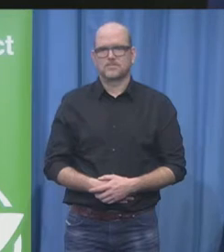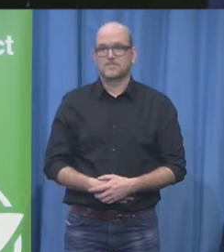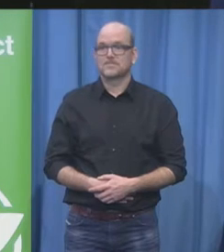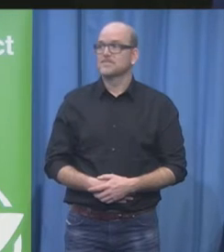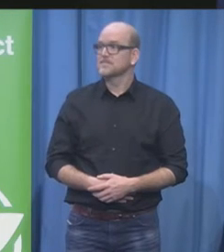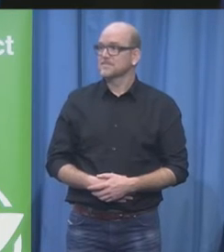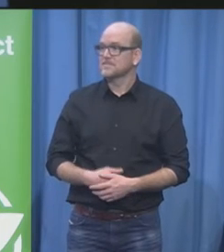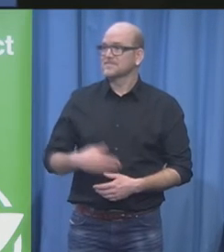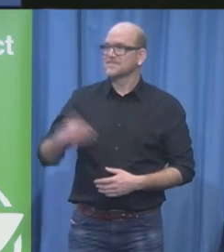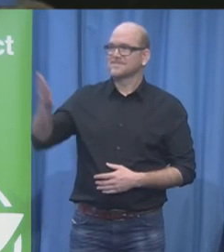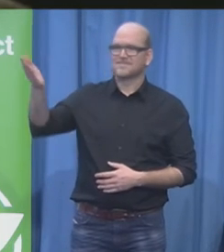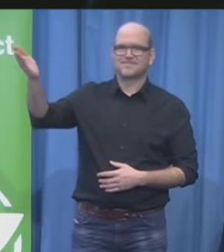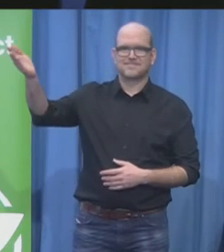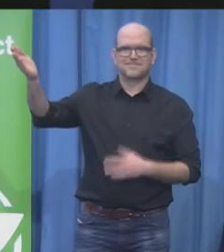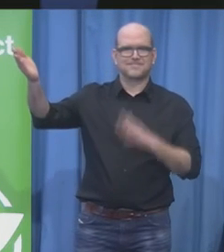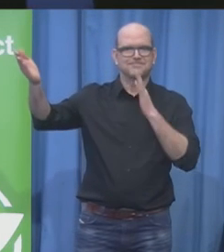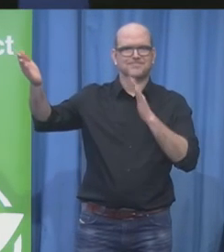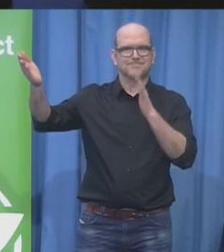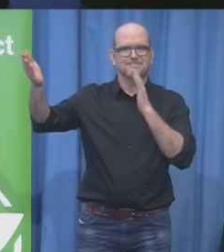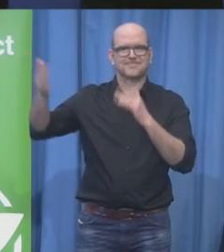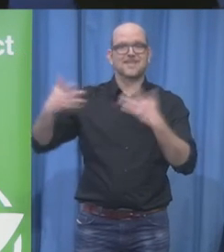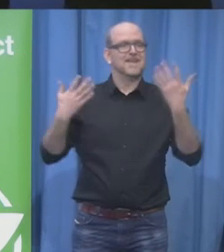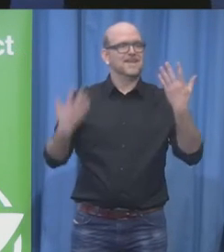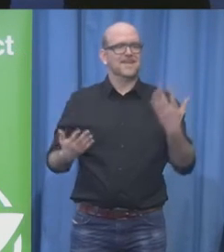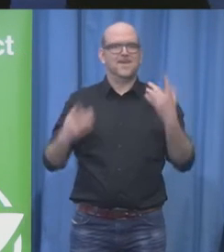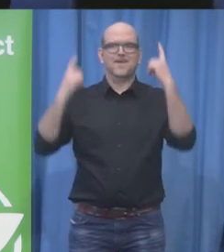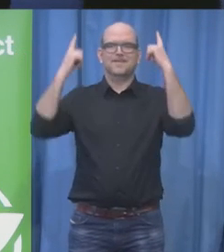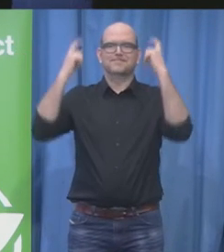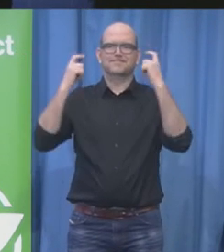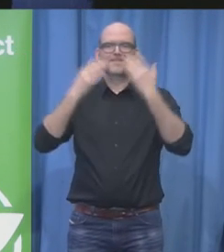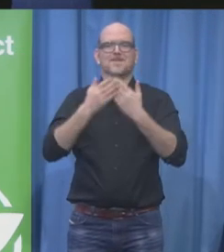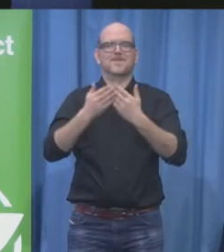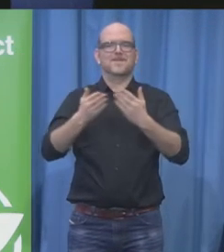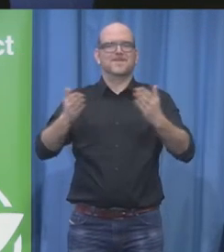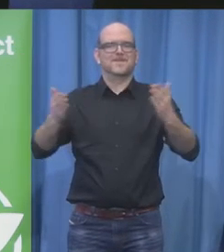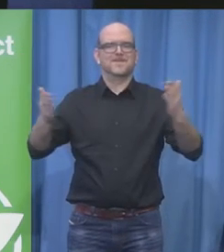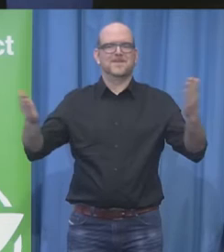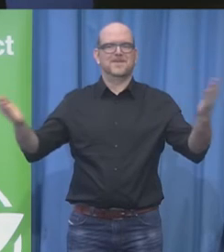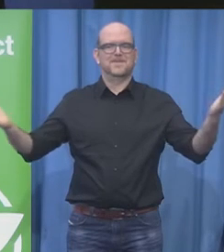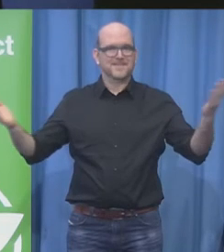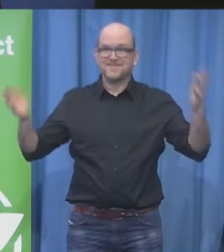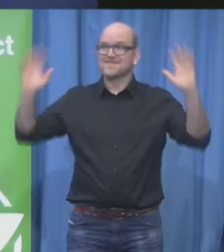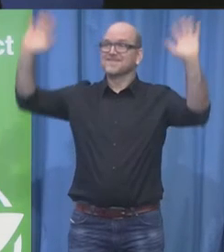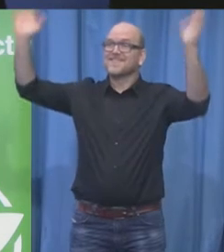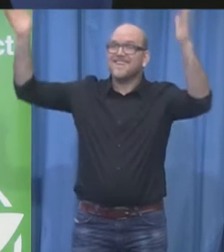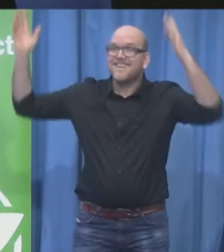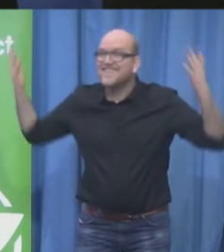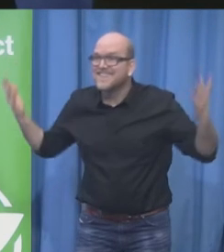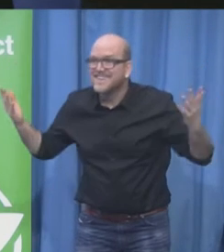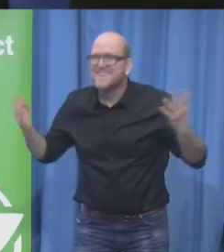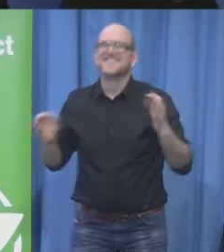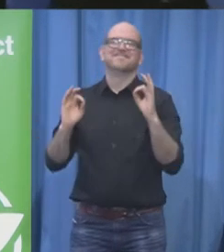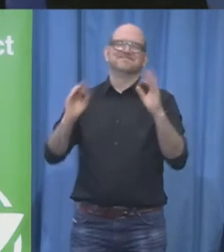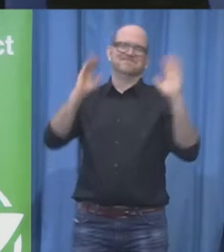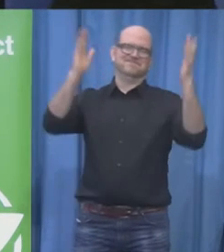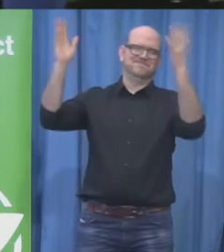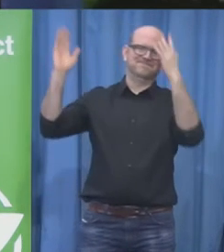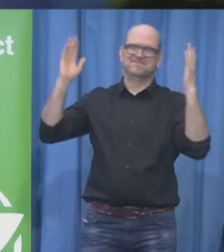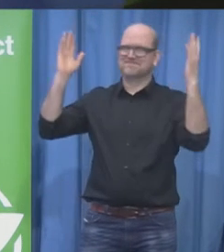and so we begin and yes big round of applause we begin we begin